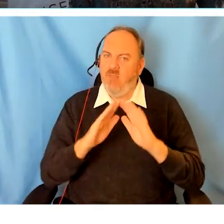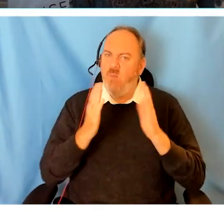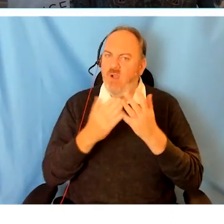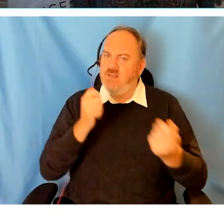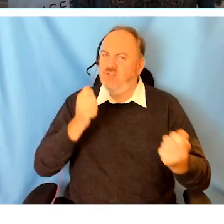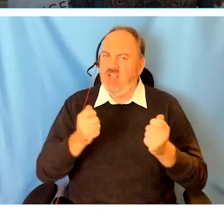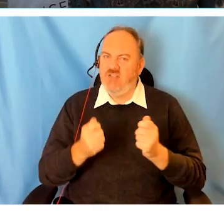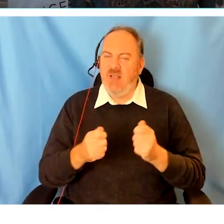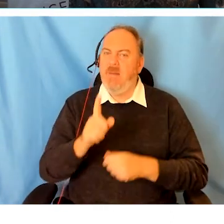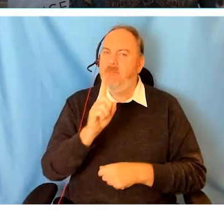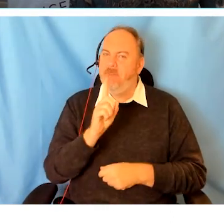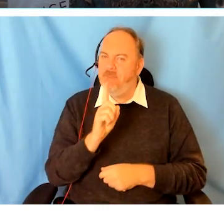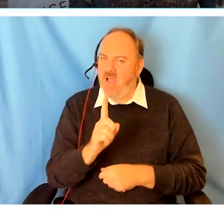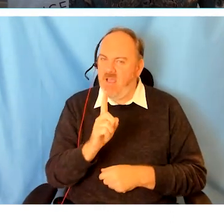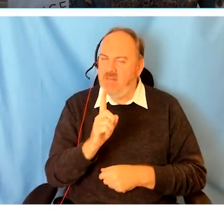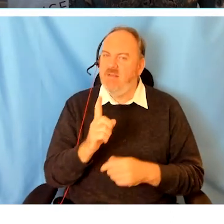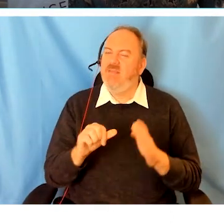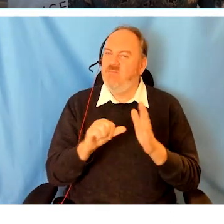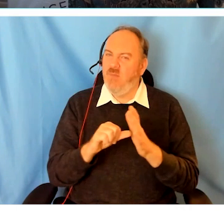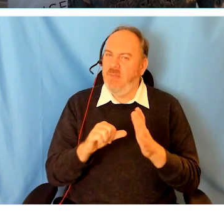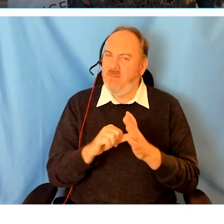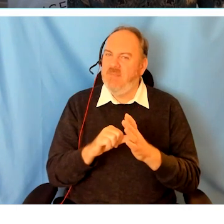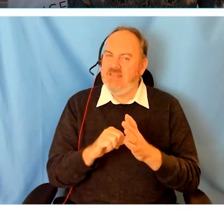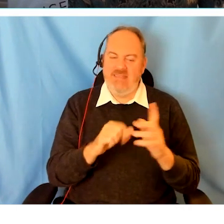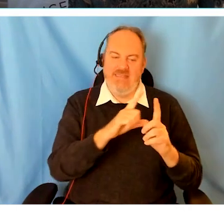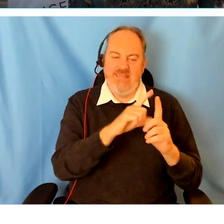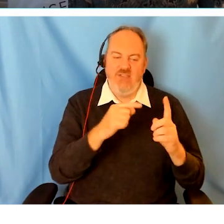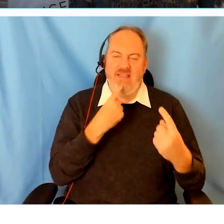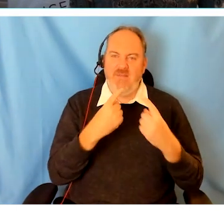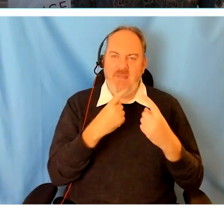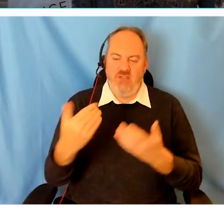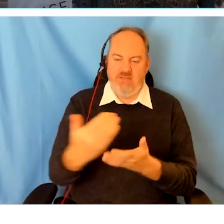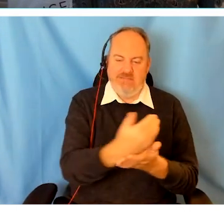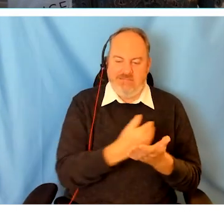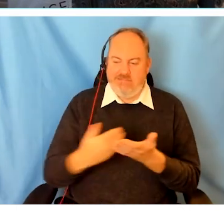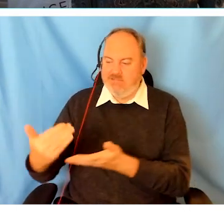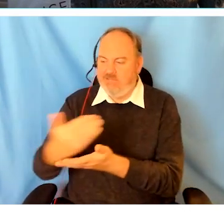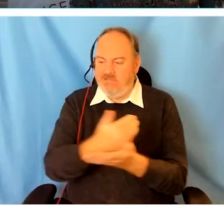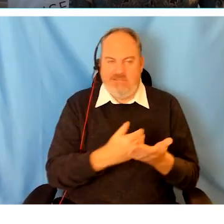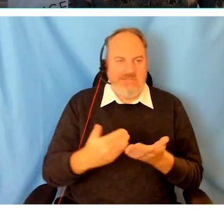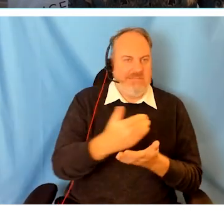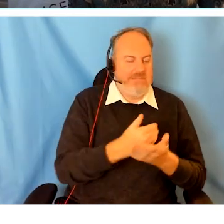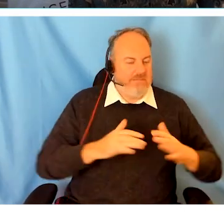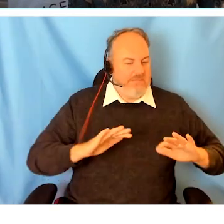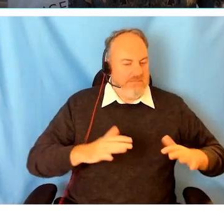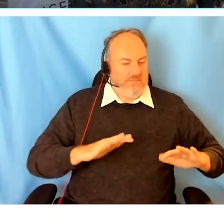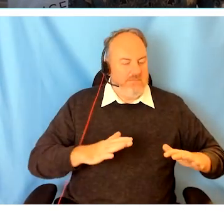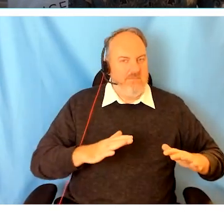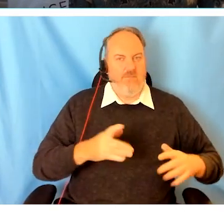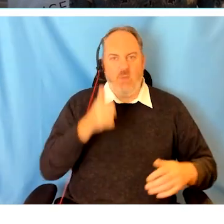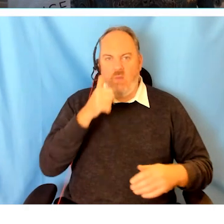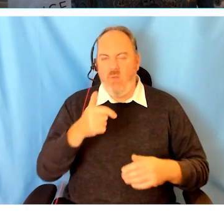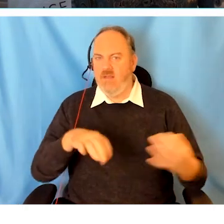less robust safeguarding of digital information gathering platforms, more complex broad